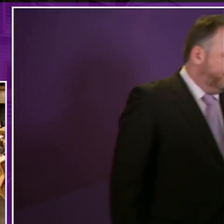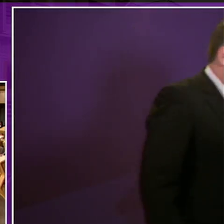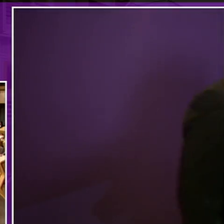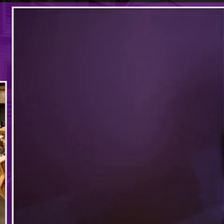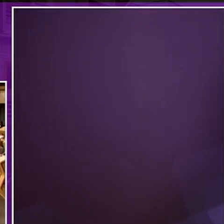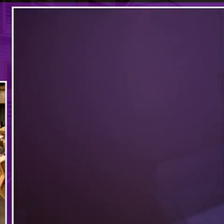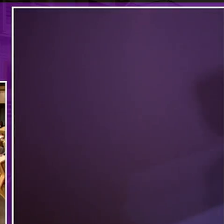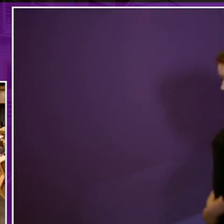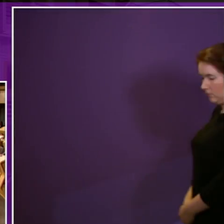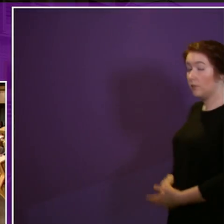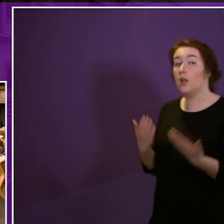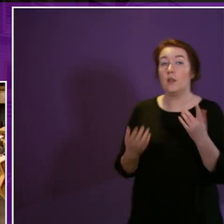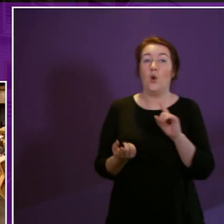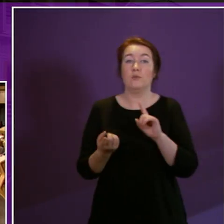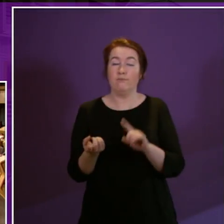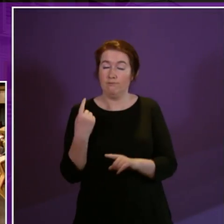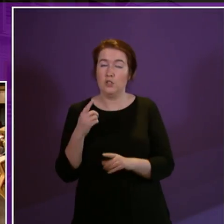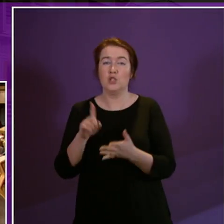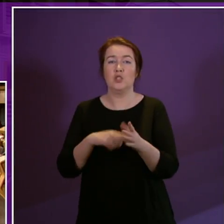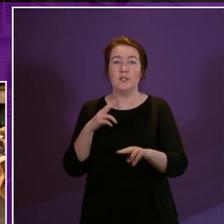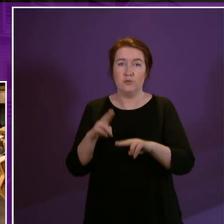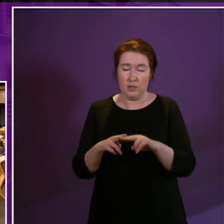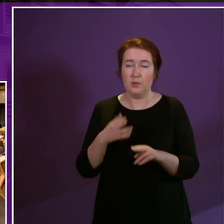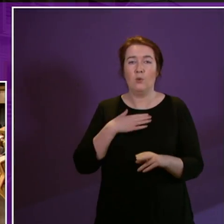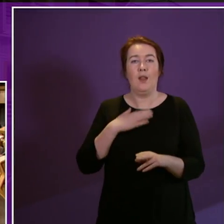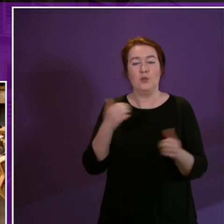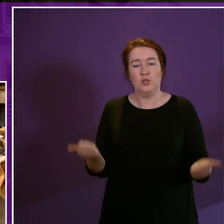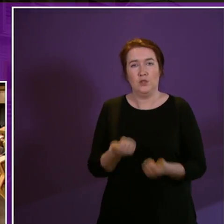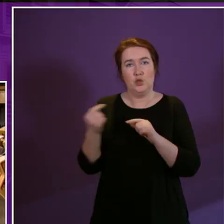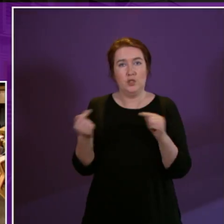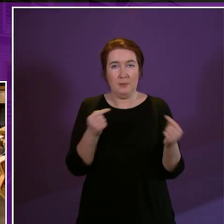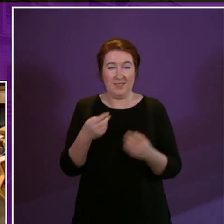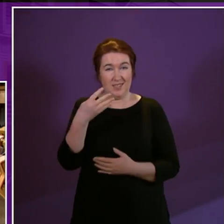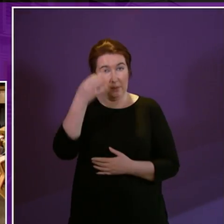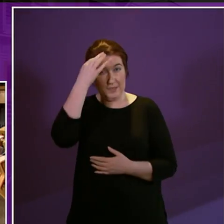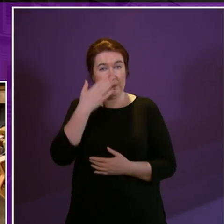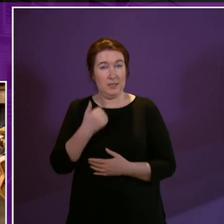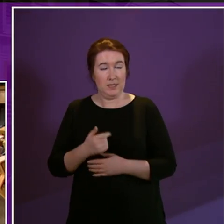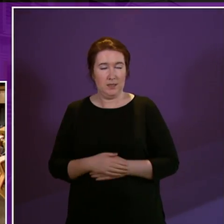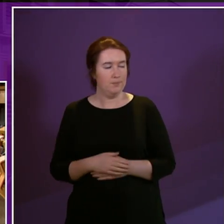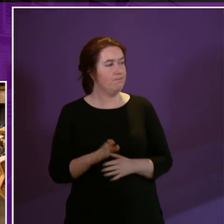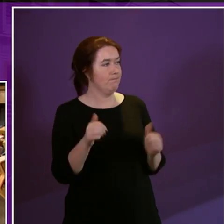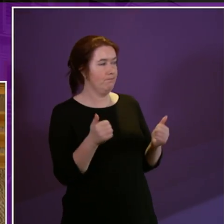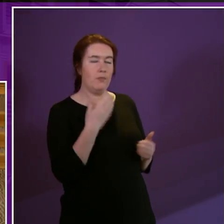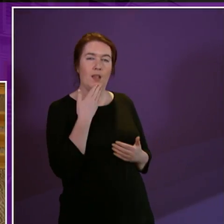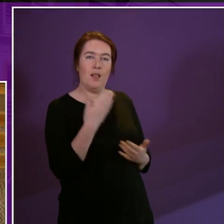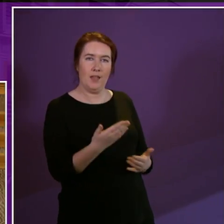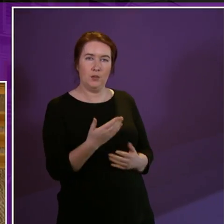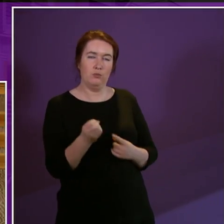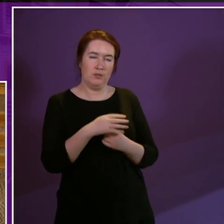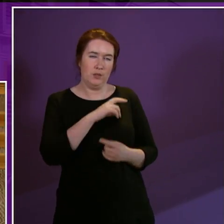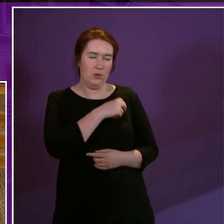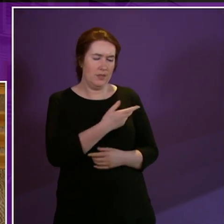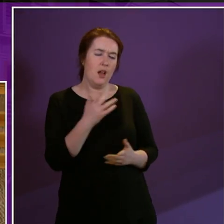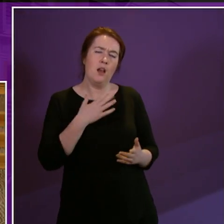I call on Jane Freeman to wind up the debate around nine minutes please Ms Freeman thank you very much Presiding Officer and can I